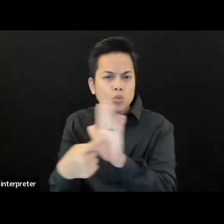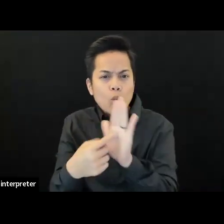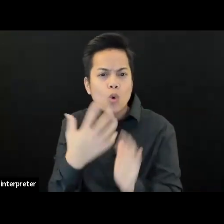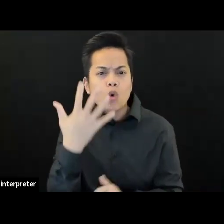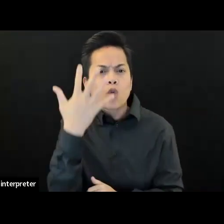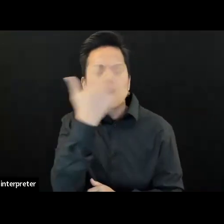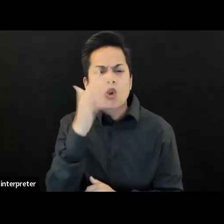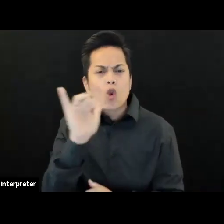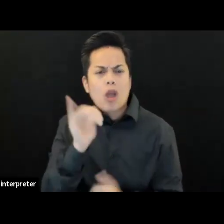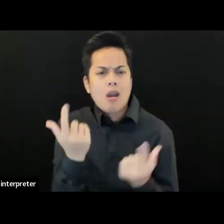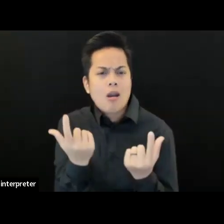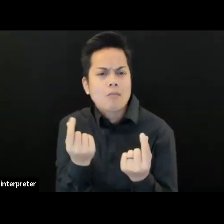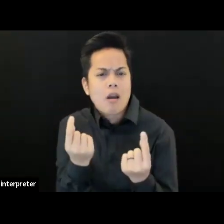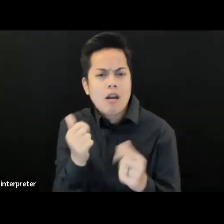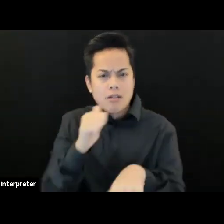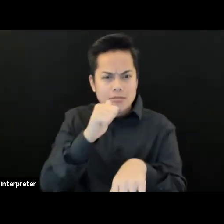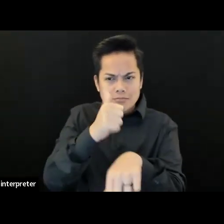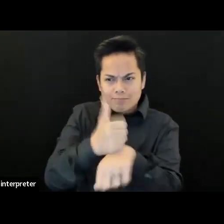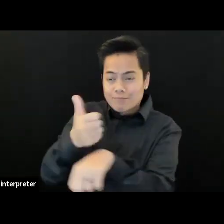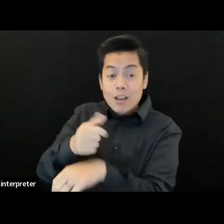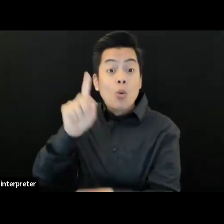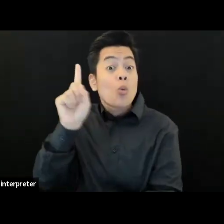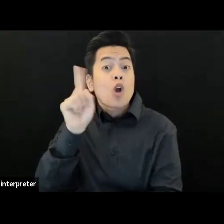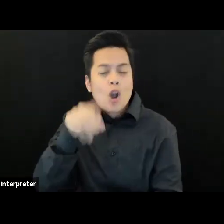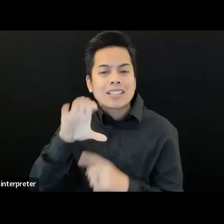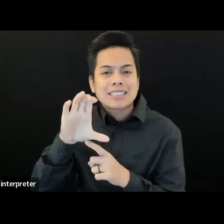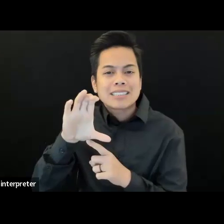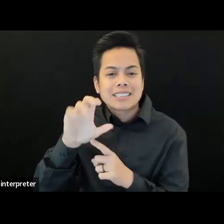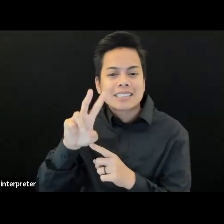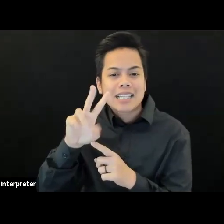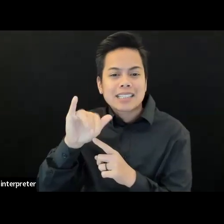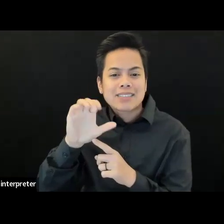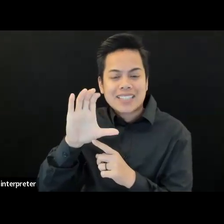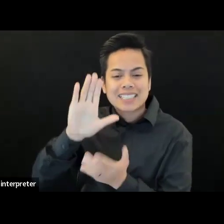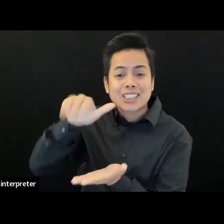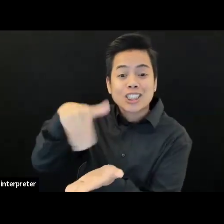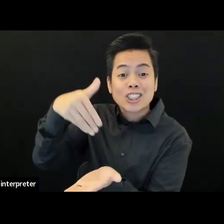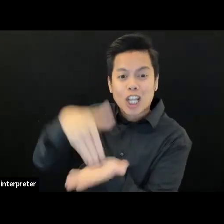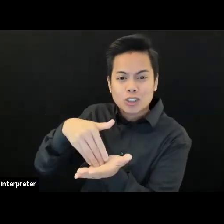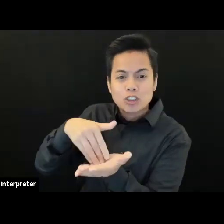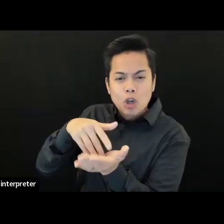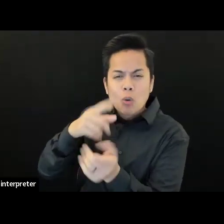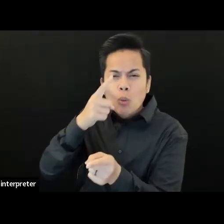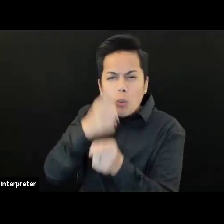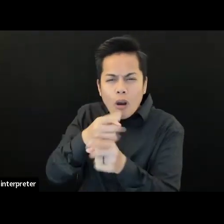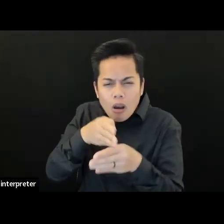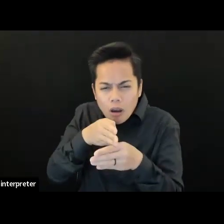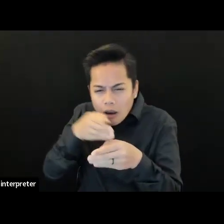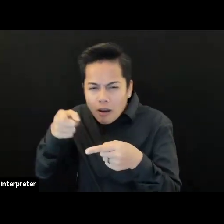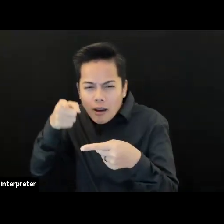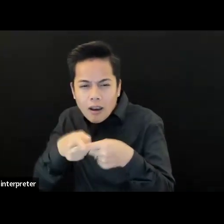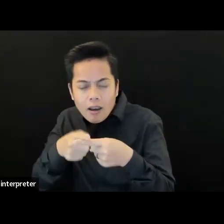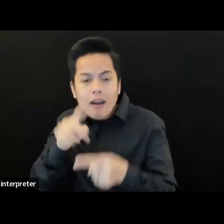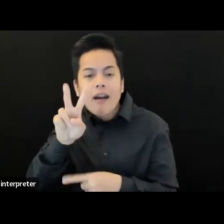corner of Grow and Van Ness in San Francisco. It's an affordable housing complex that's